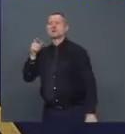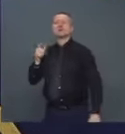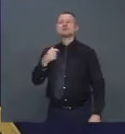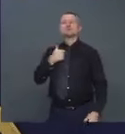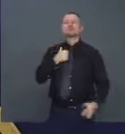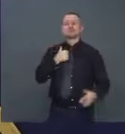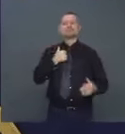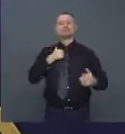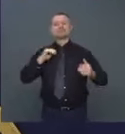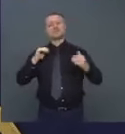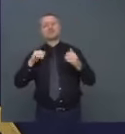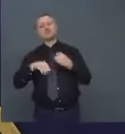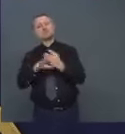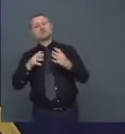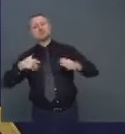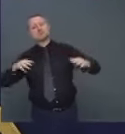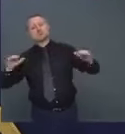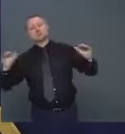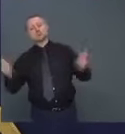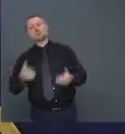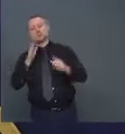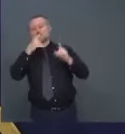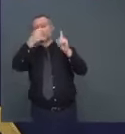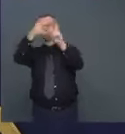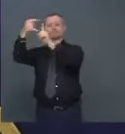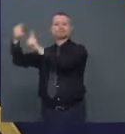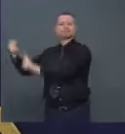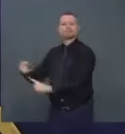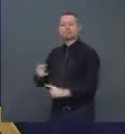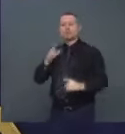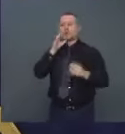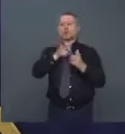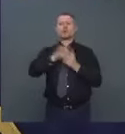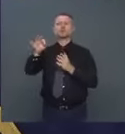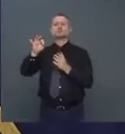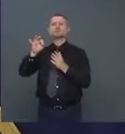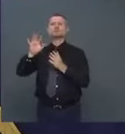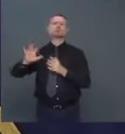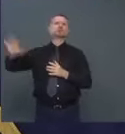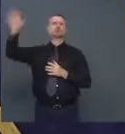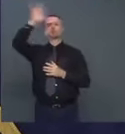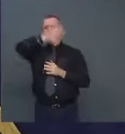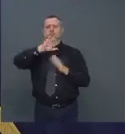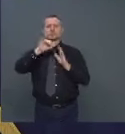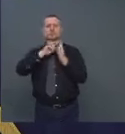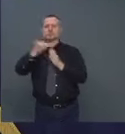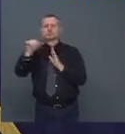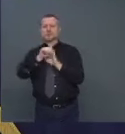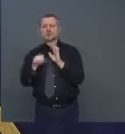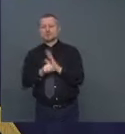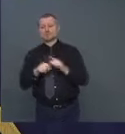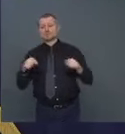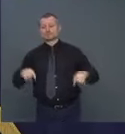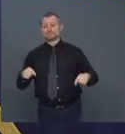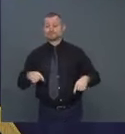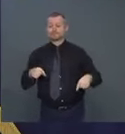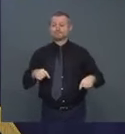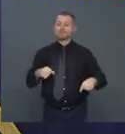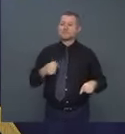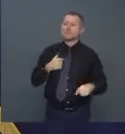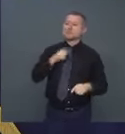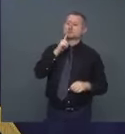Orthodox, well, you have Orthodox leaders all across the state. But the concentration we're talking about, uh, Orange,